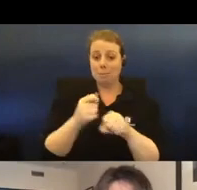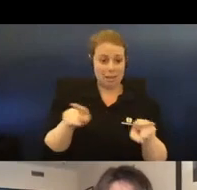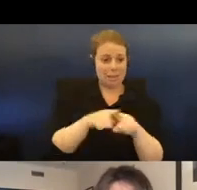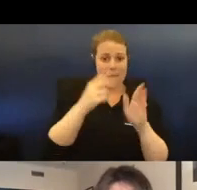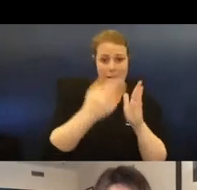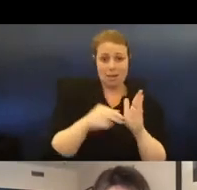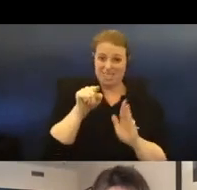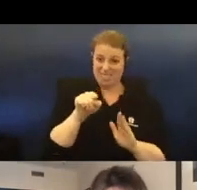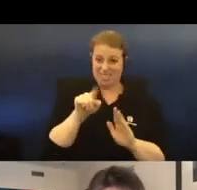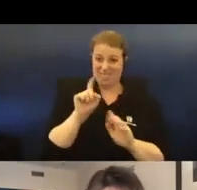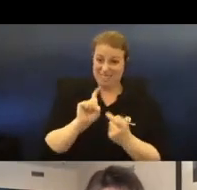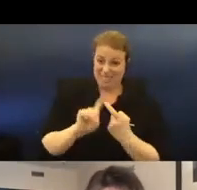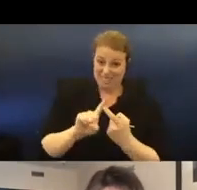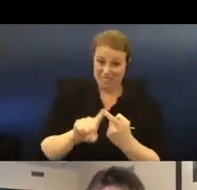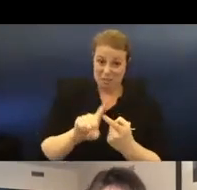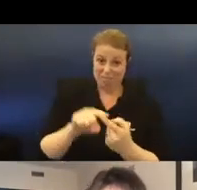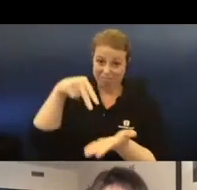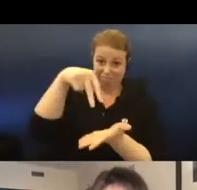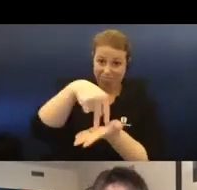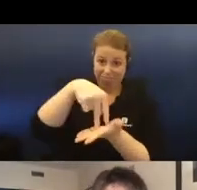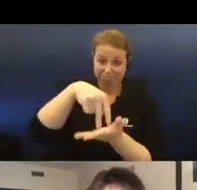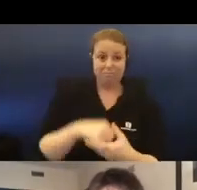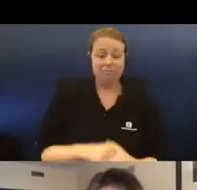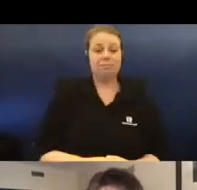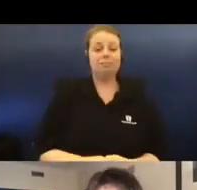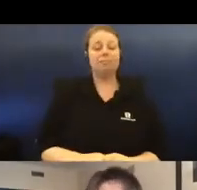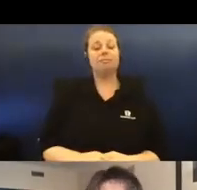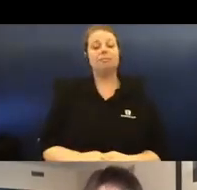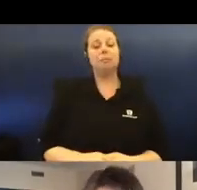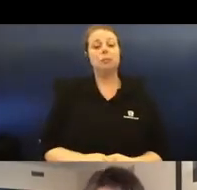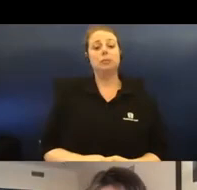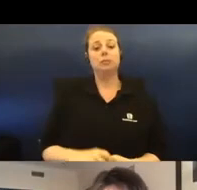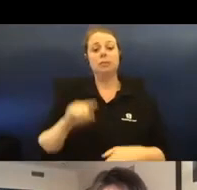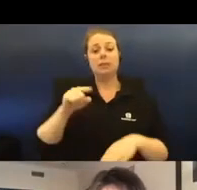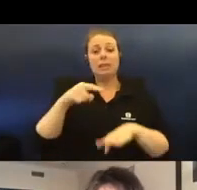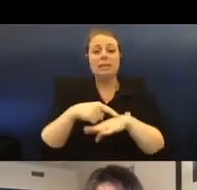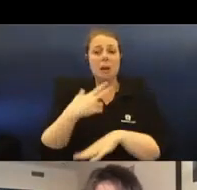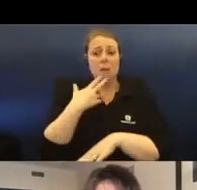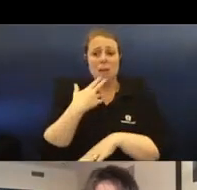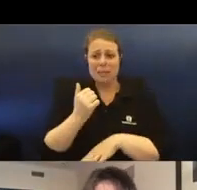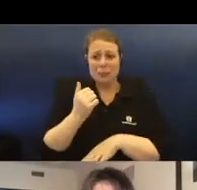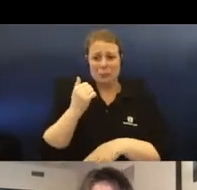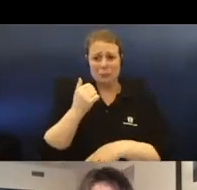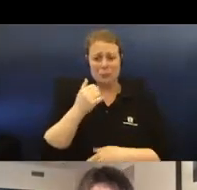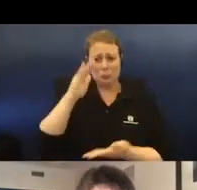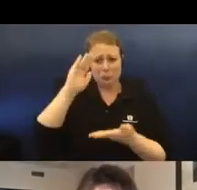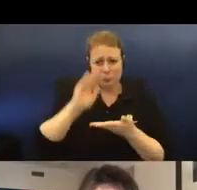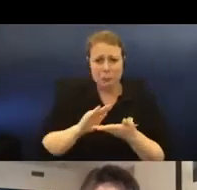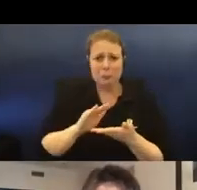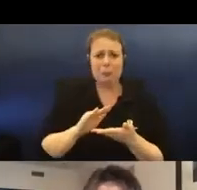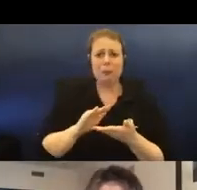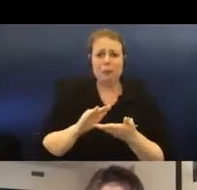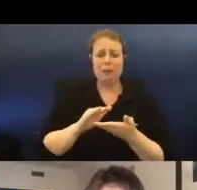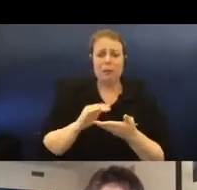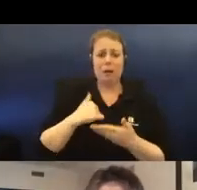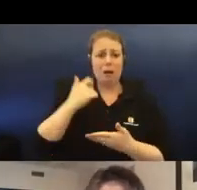standing. During this time, with not much electricity, gas or provisions in the country, I found my